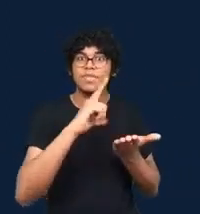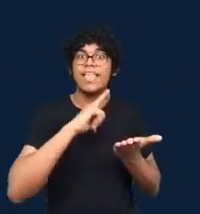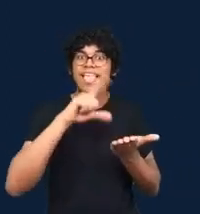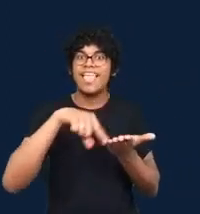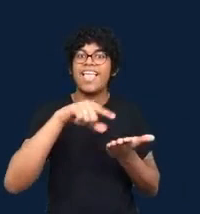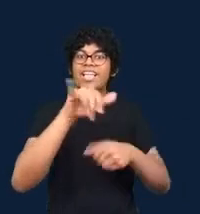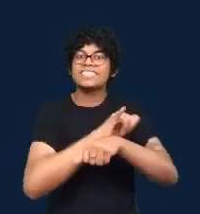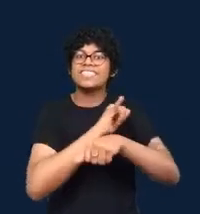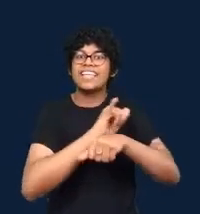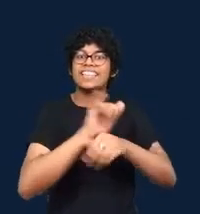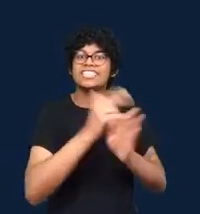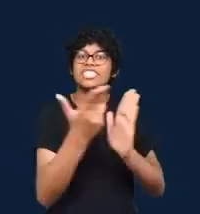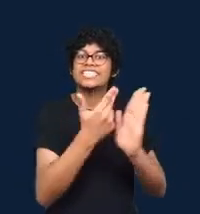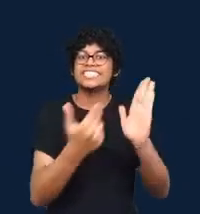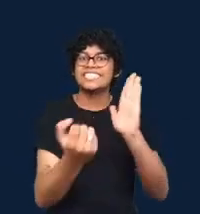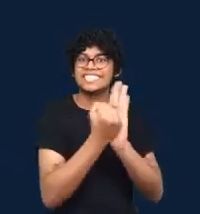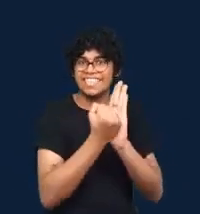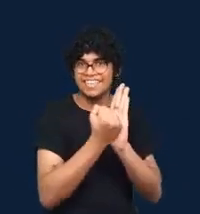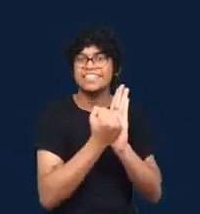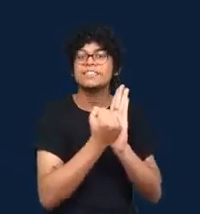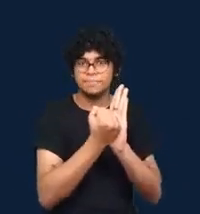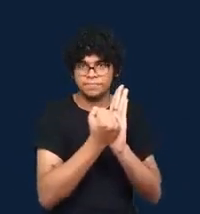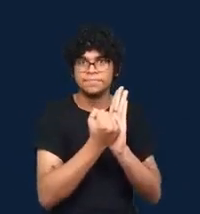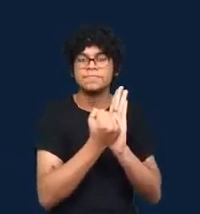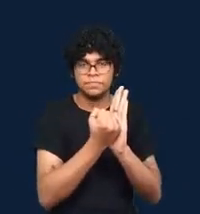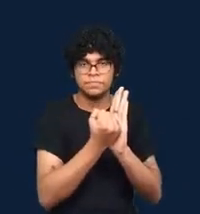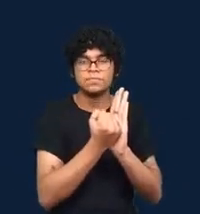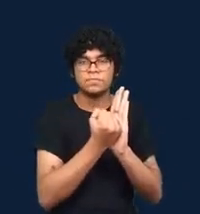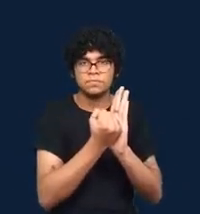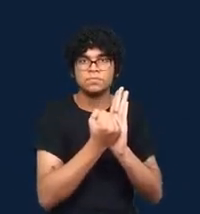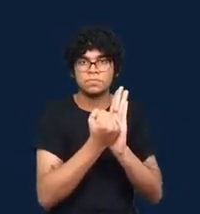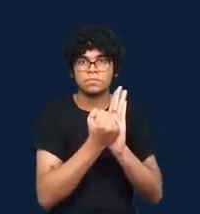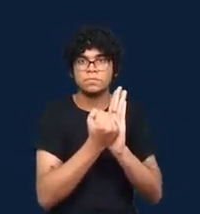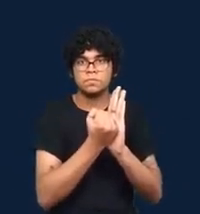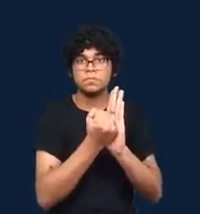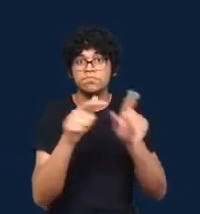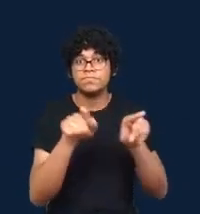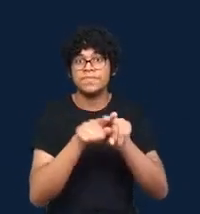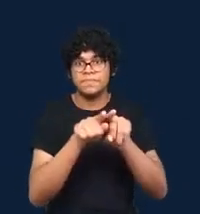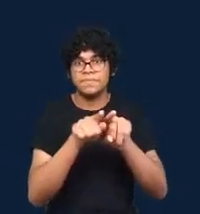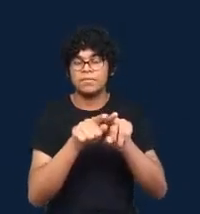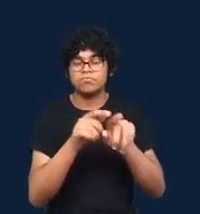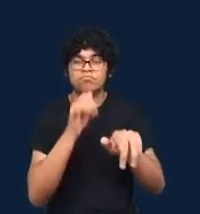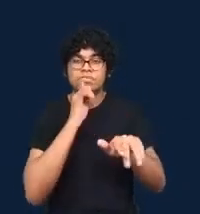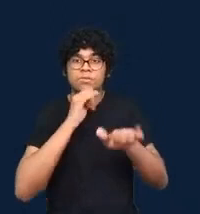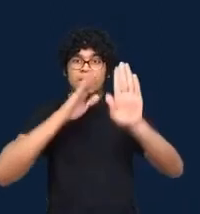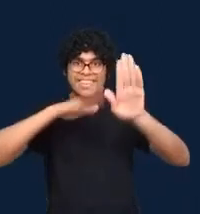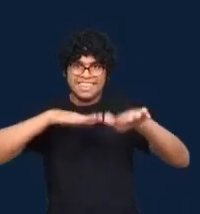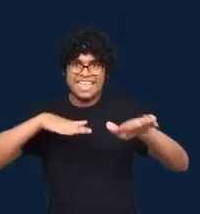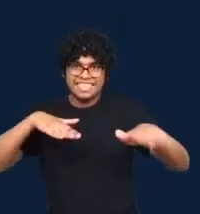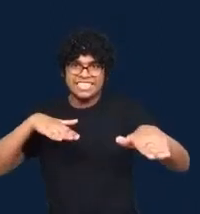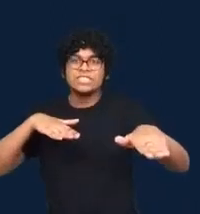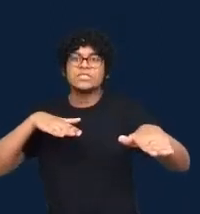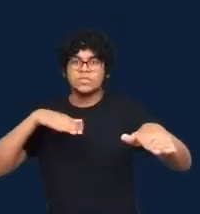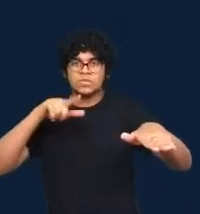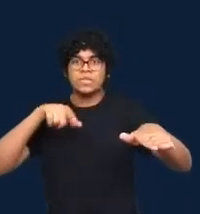when traffic numbers are low, and that it also offers some opportunities for celebration when stories do well.